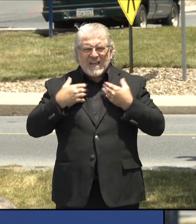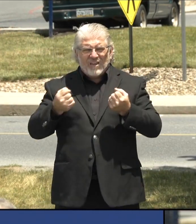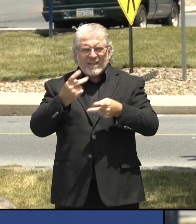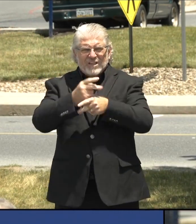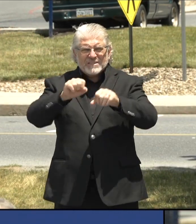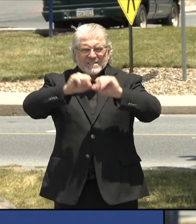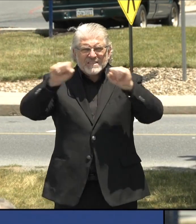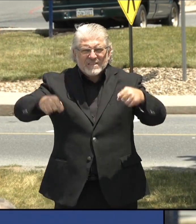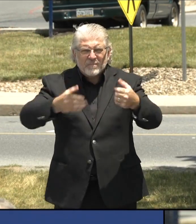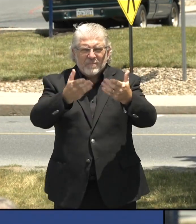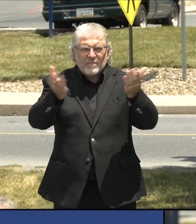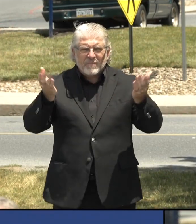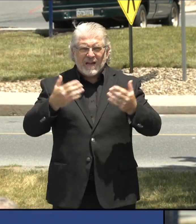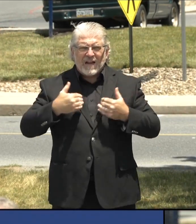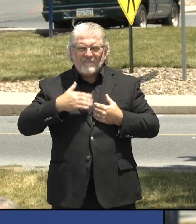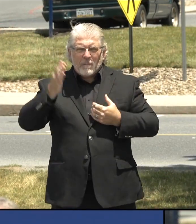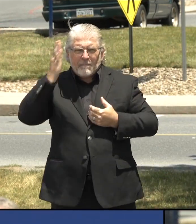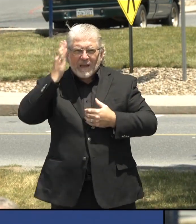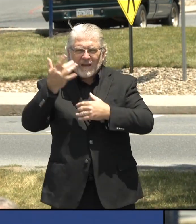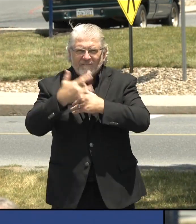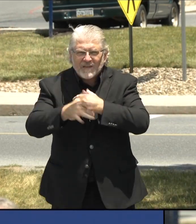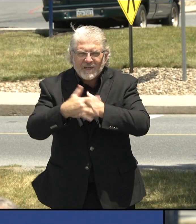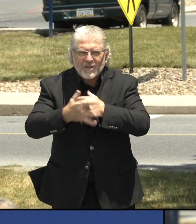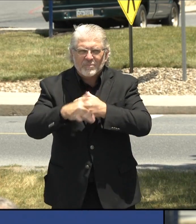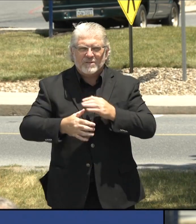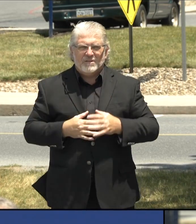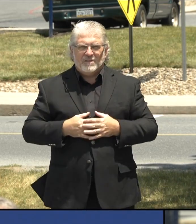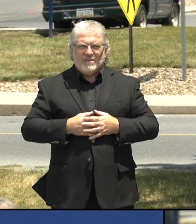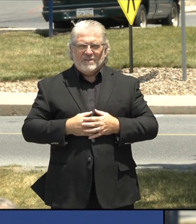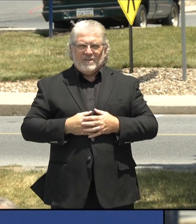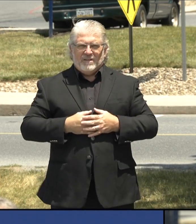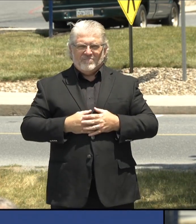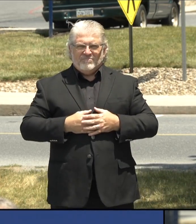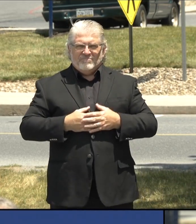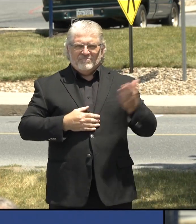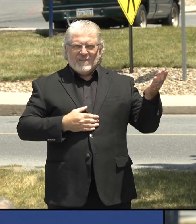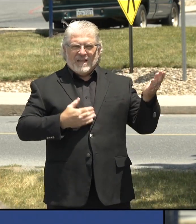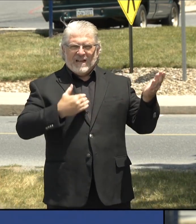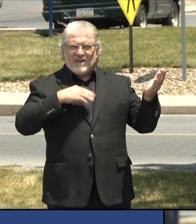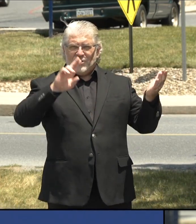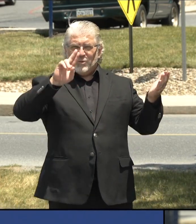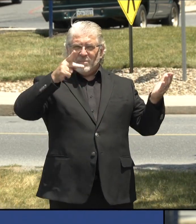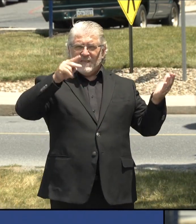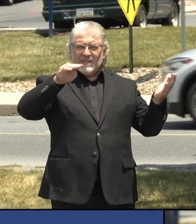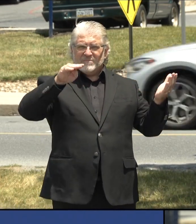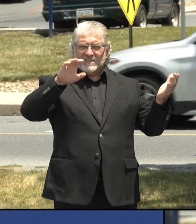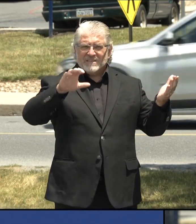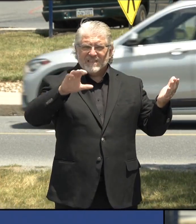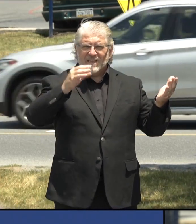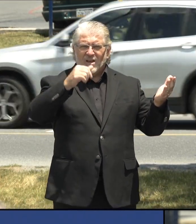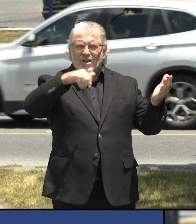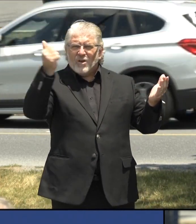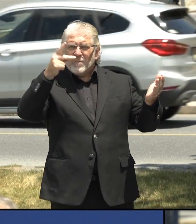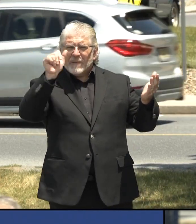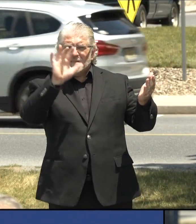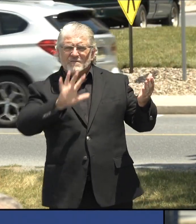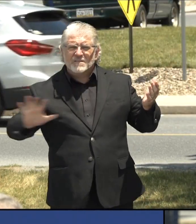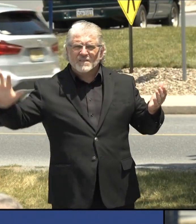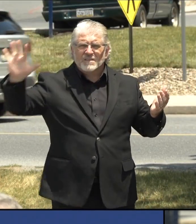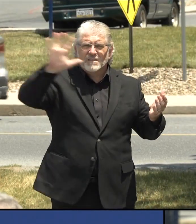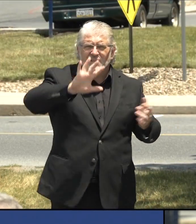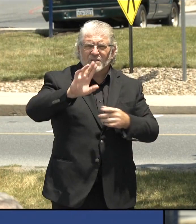and around Pennsylvania and UPMC has been one of the organizations that has been at the forefront of making sure that we have the